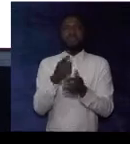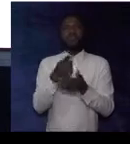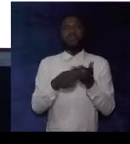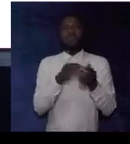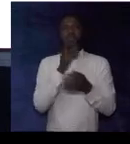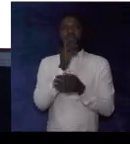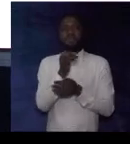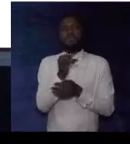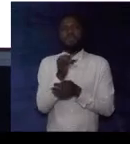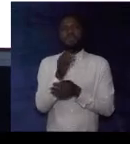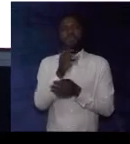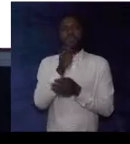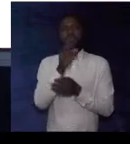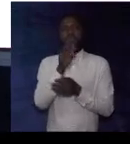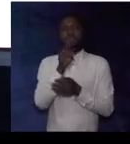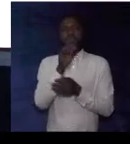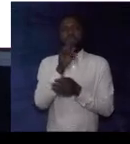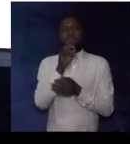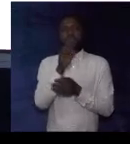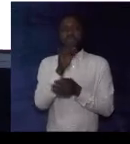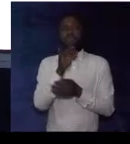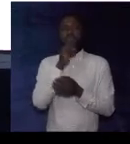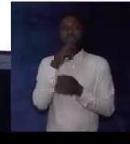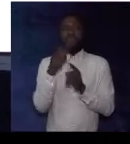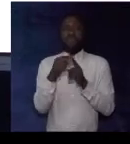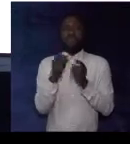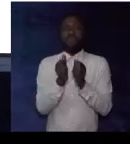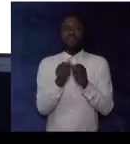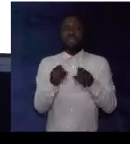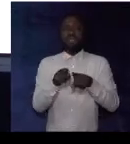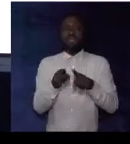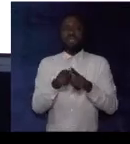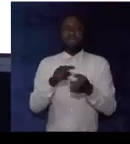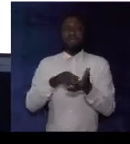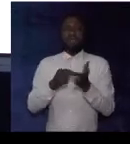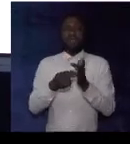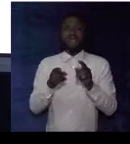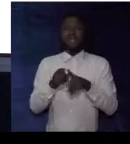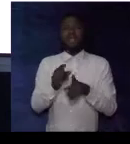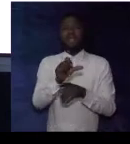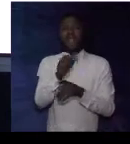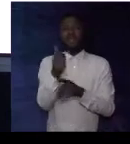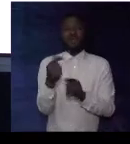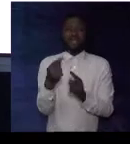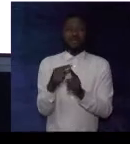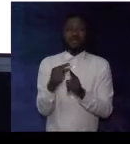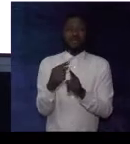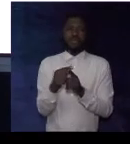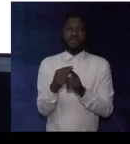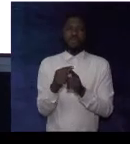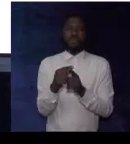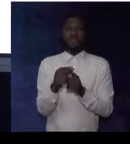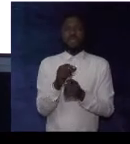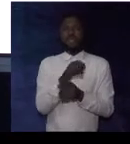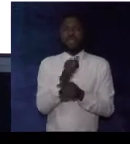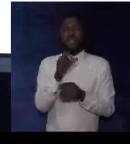What is a synonyms. What A synonyms is a word with the same meaning as another word.